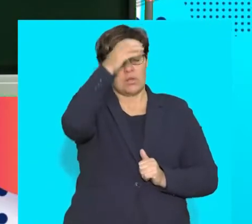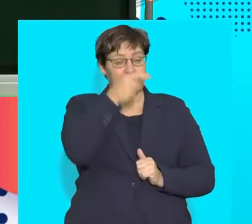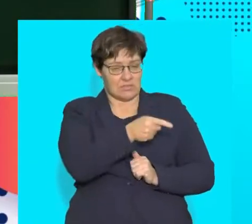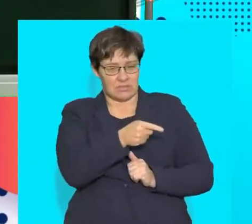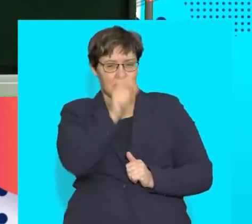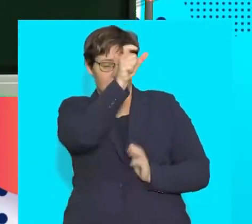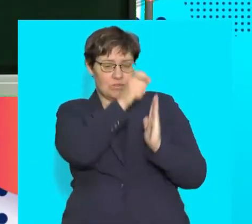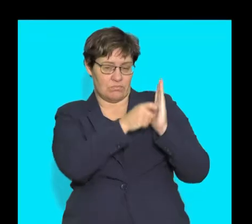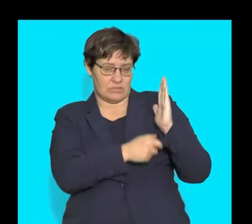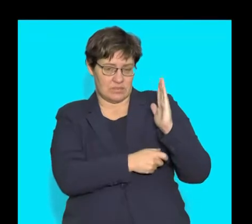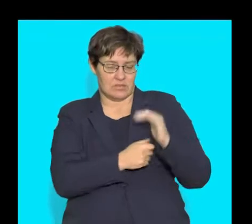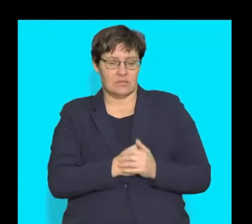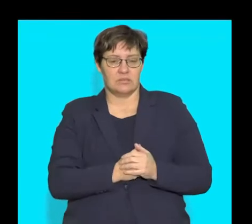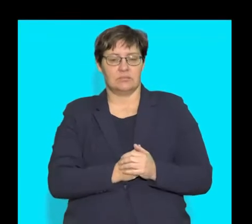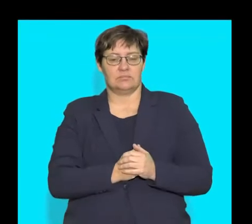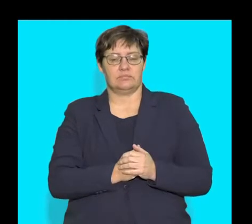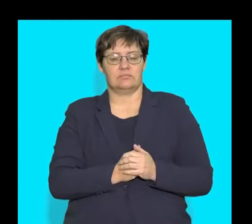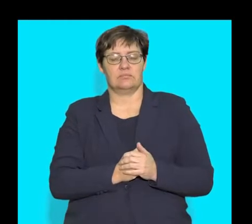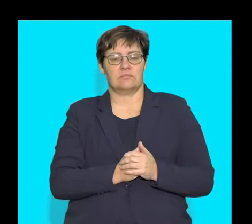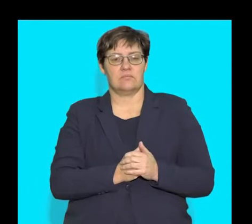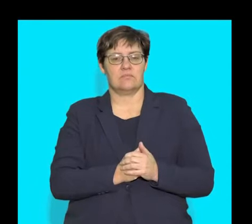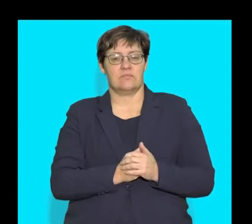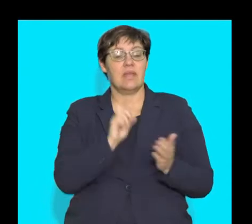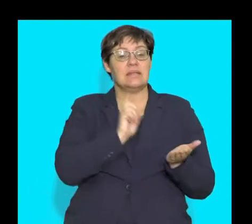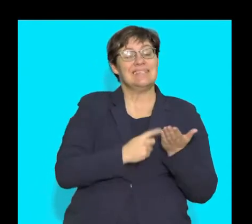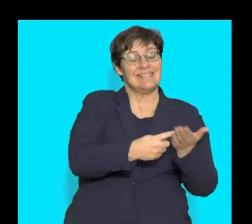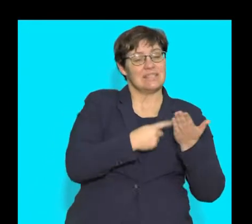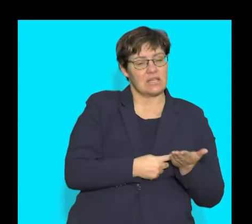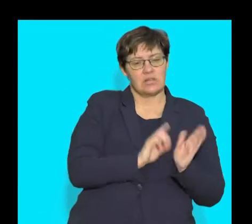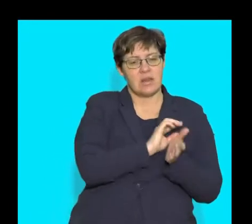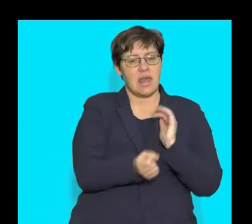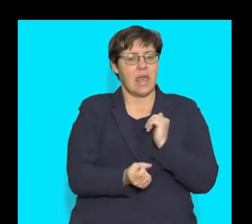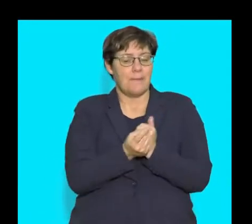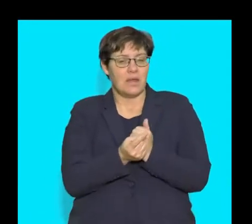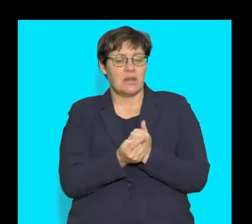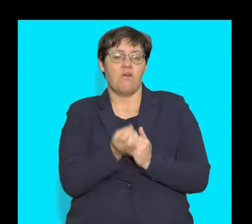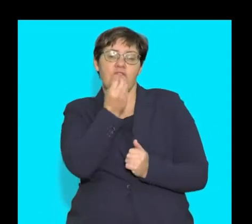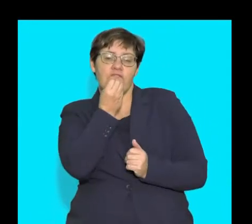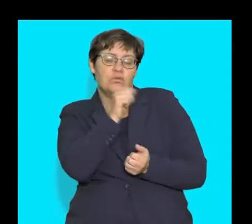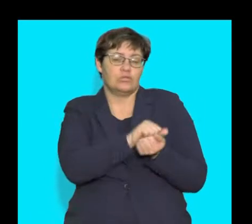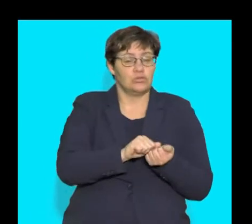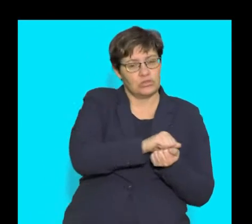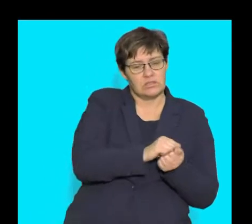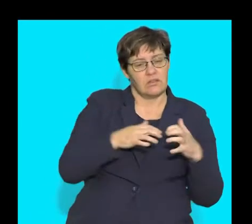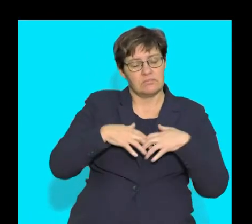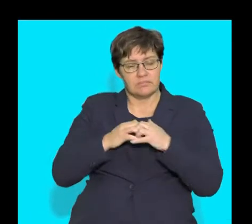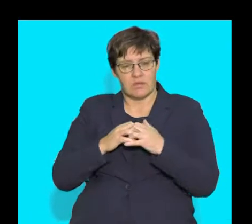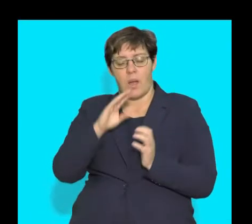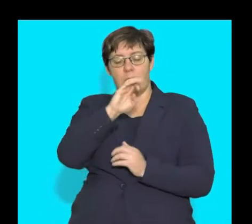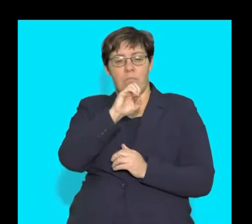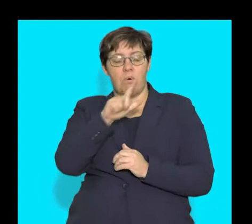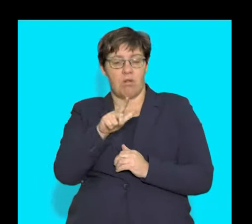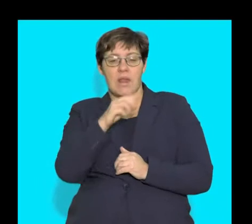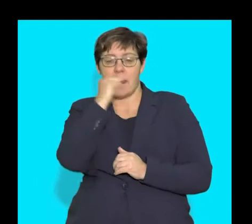in our terms. So, the discussion around what happens when we chew food, forming a ball